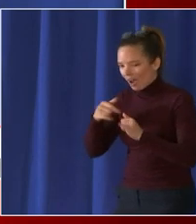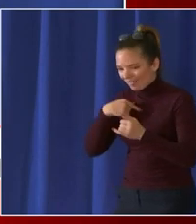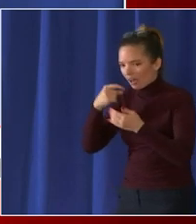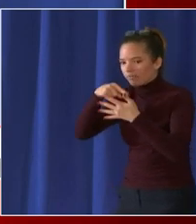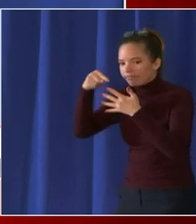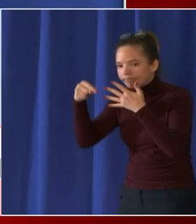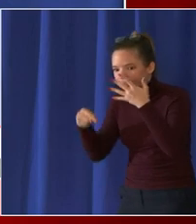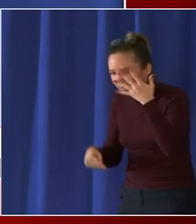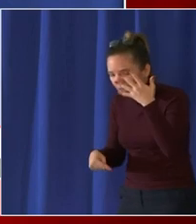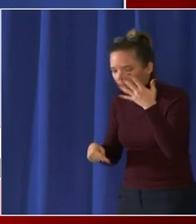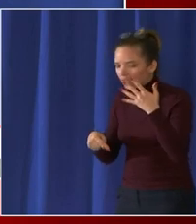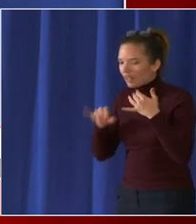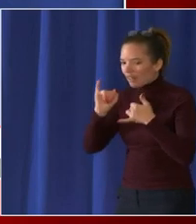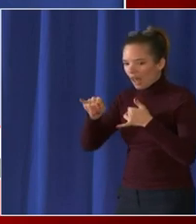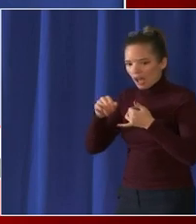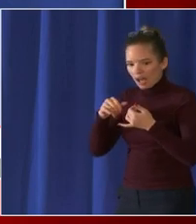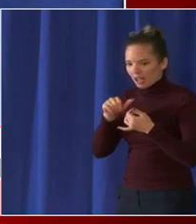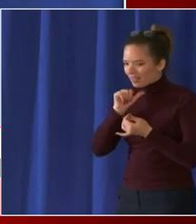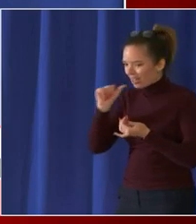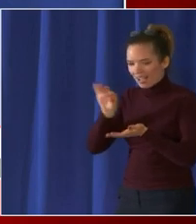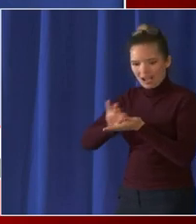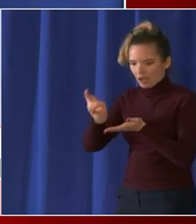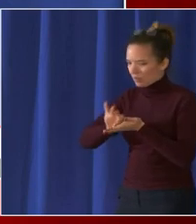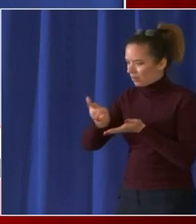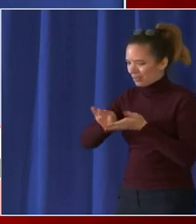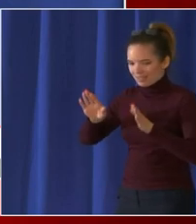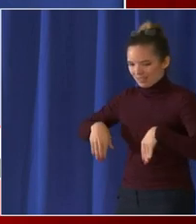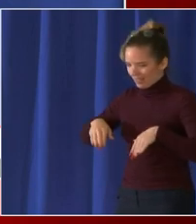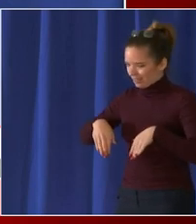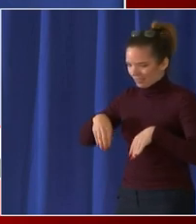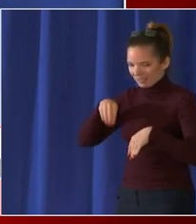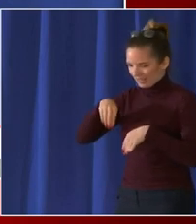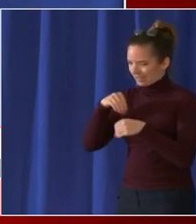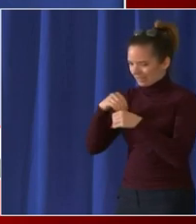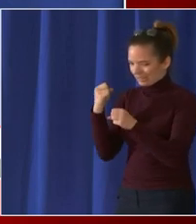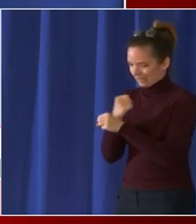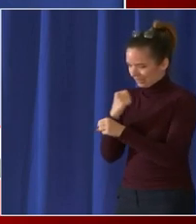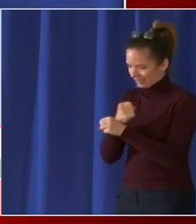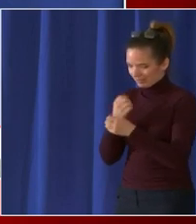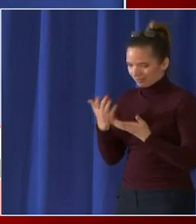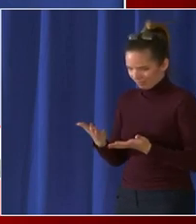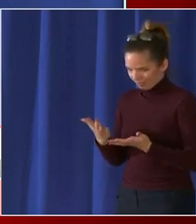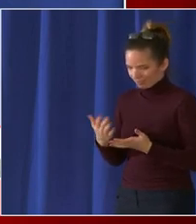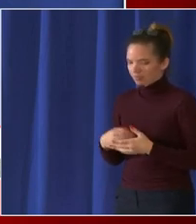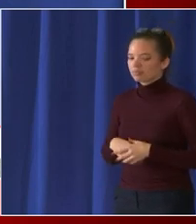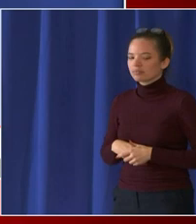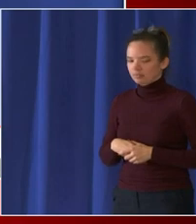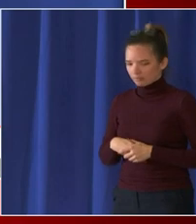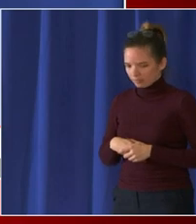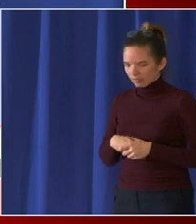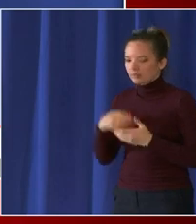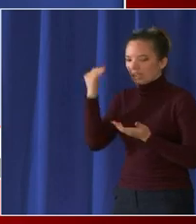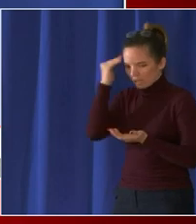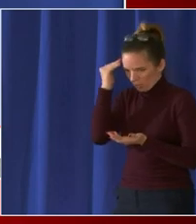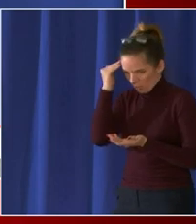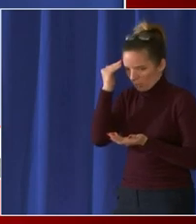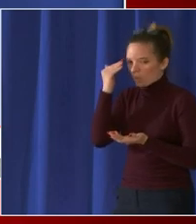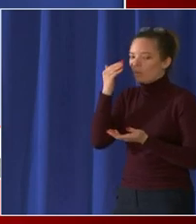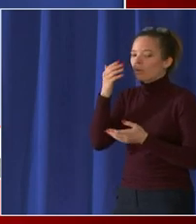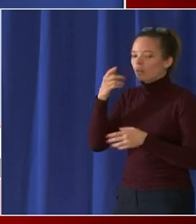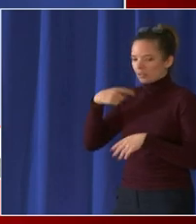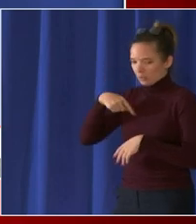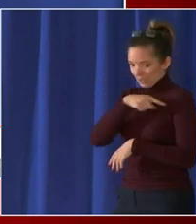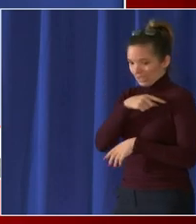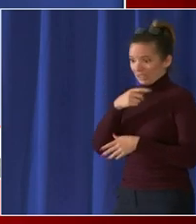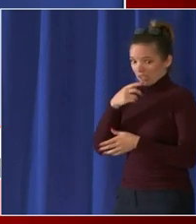does put additional stress on the hospital uh we also know that these hospitals have issues um with their own staff